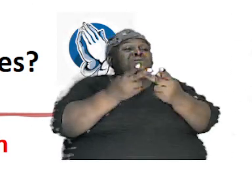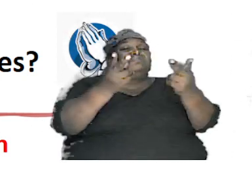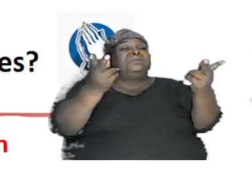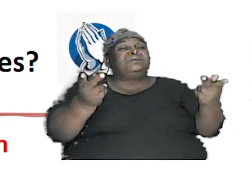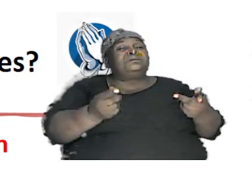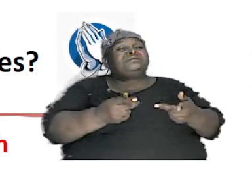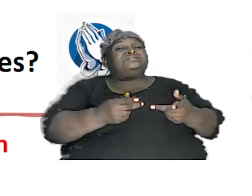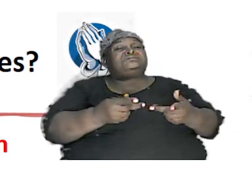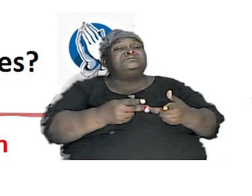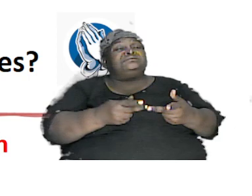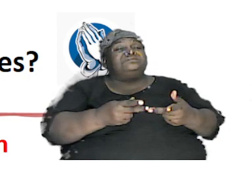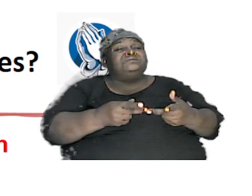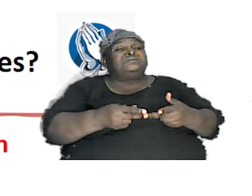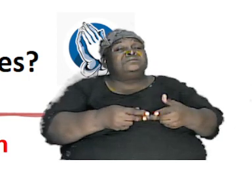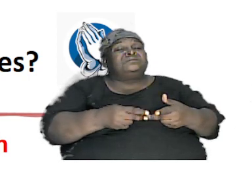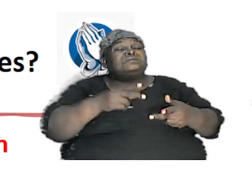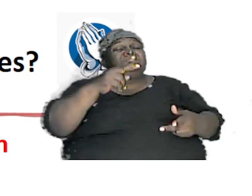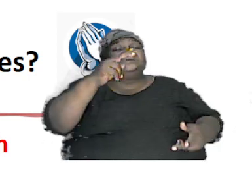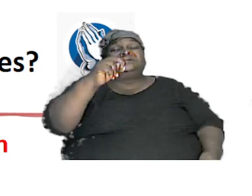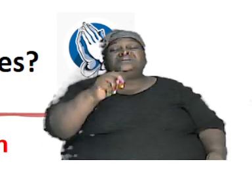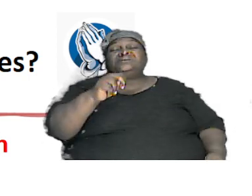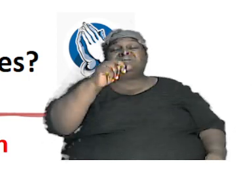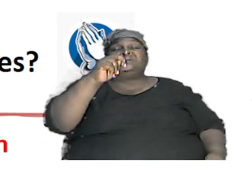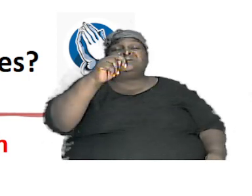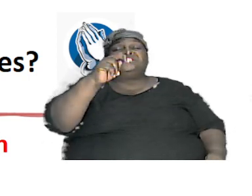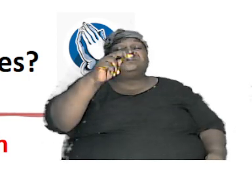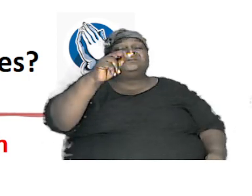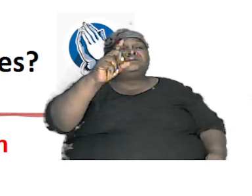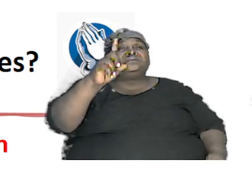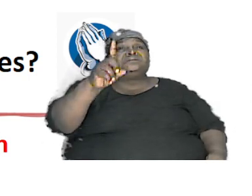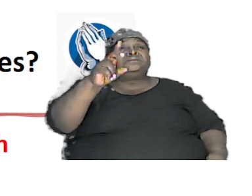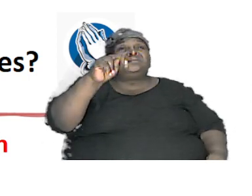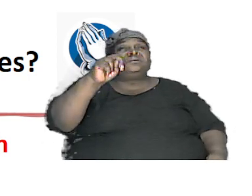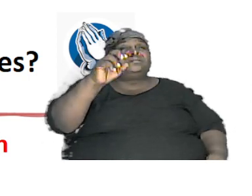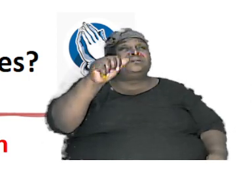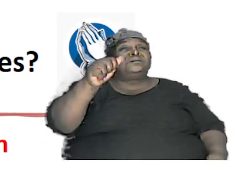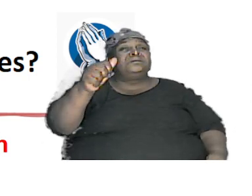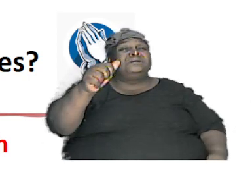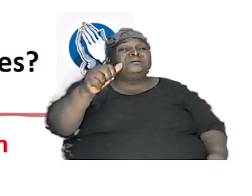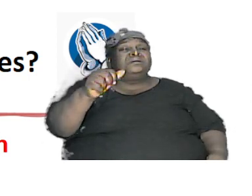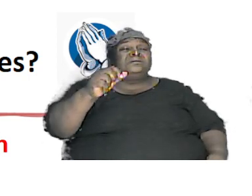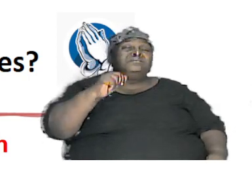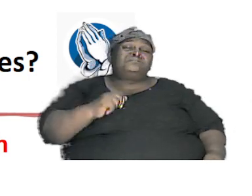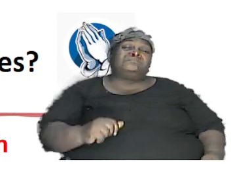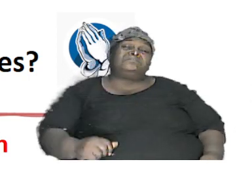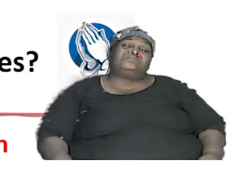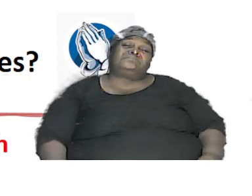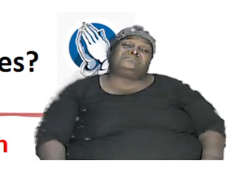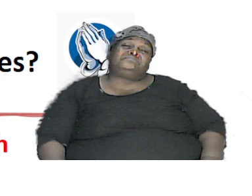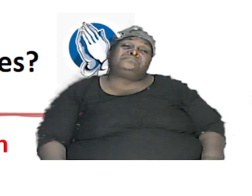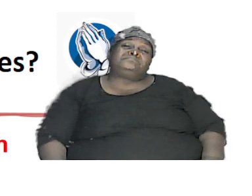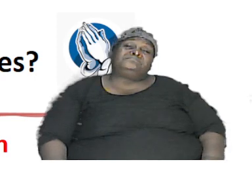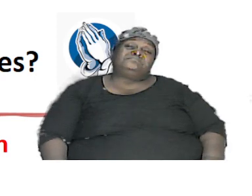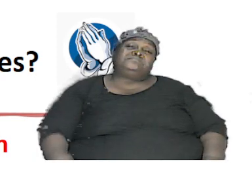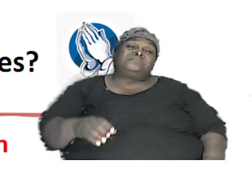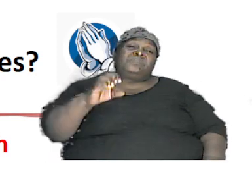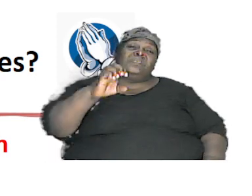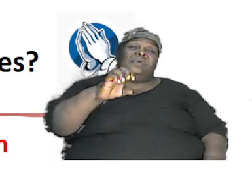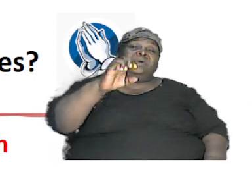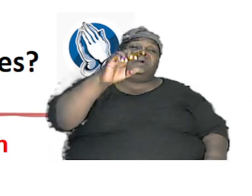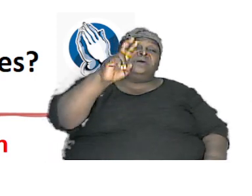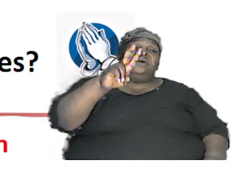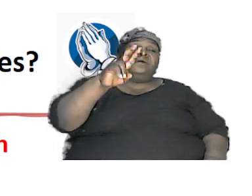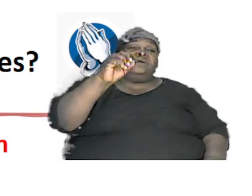the whole DNA you'll see how easily information is lost but the point is evolution tells